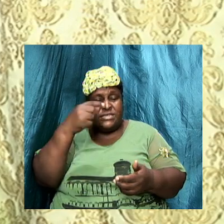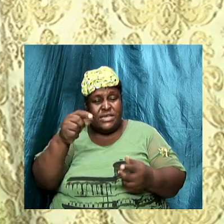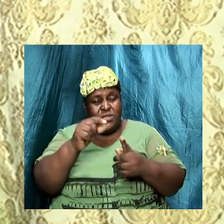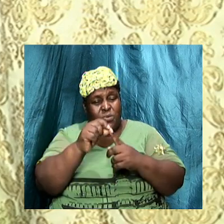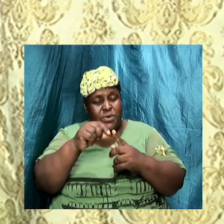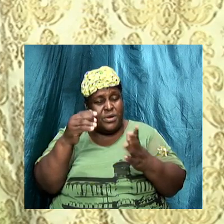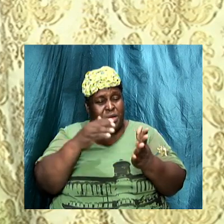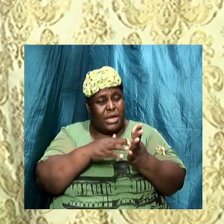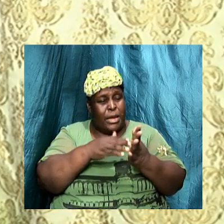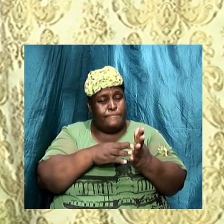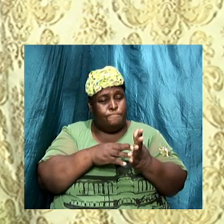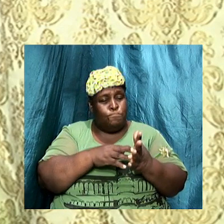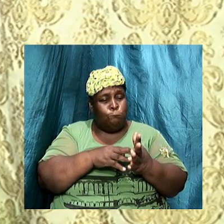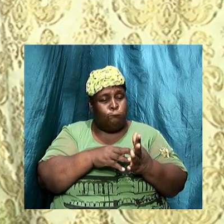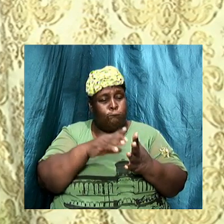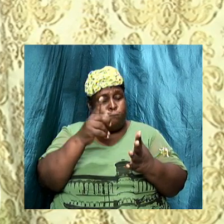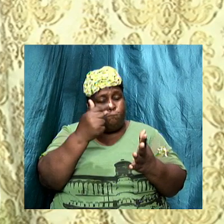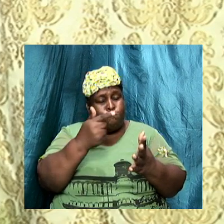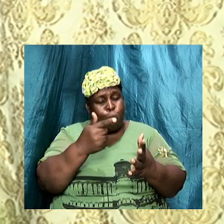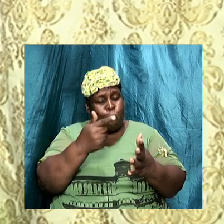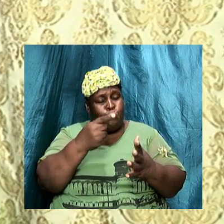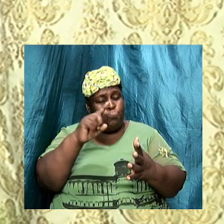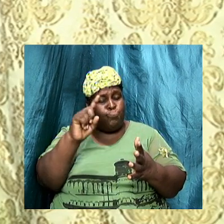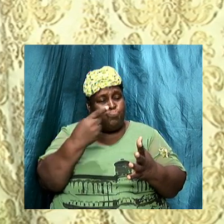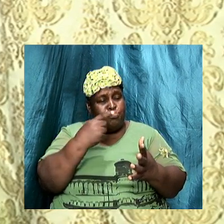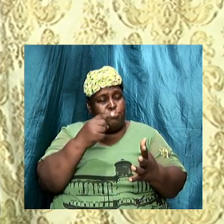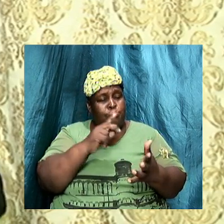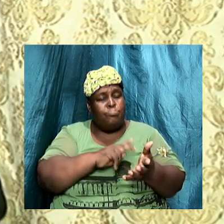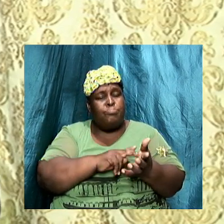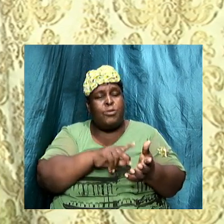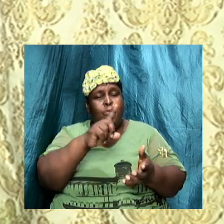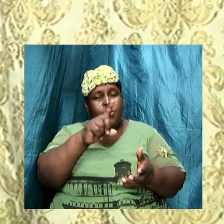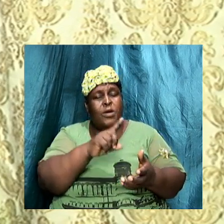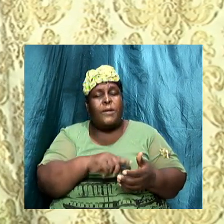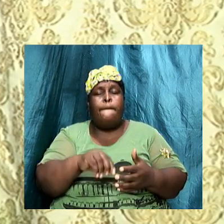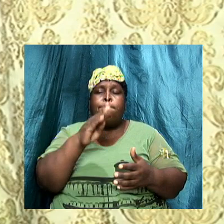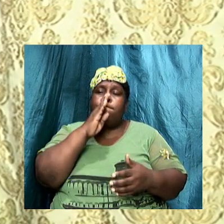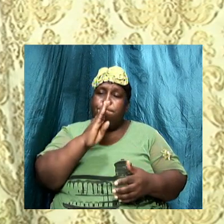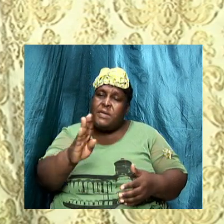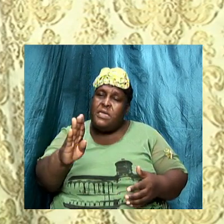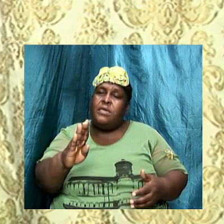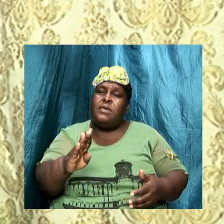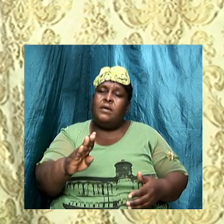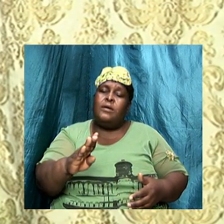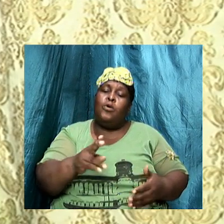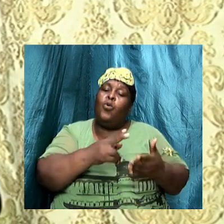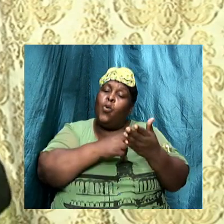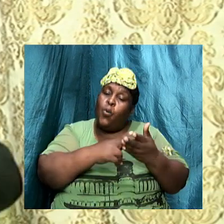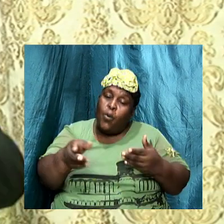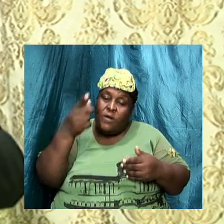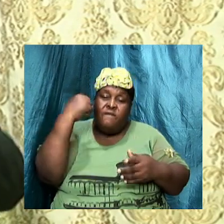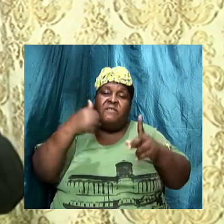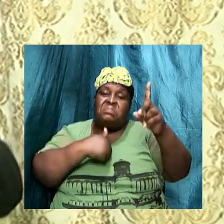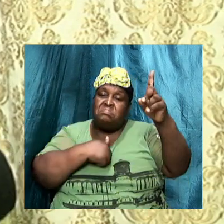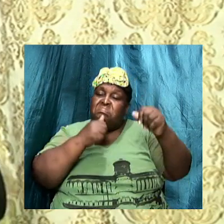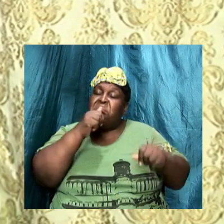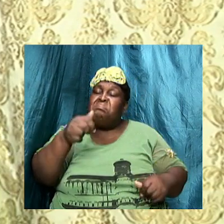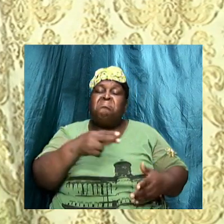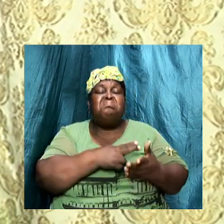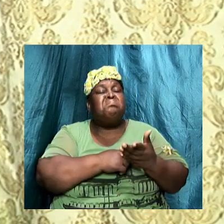1, verse 16. It is written, Be ye holy, for I am holy. He is